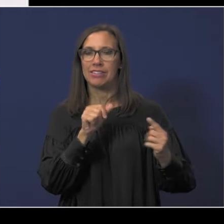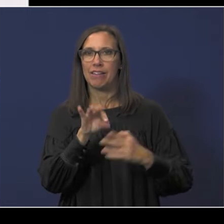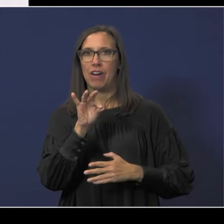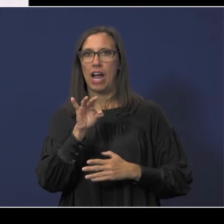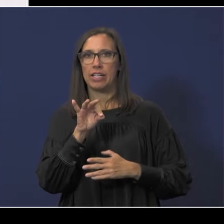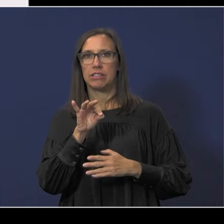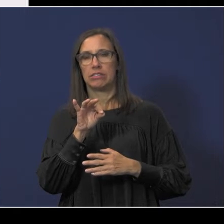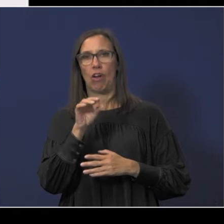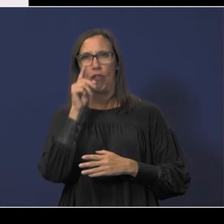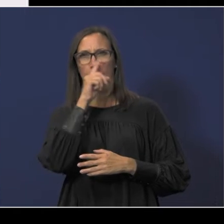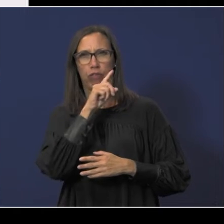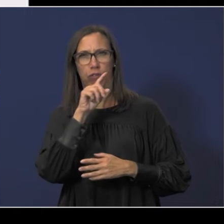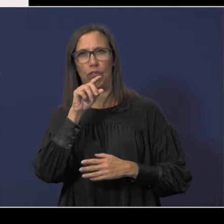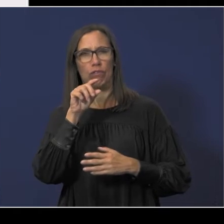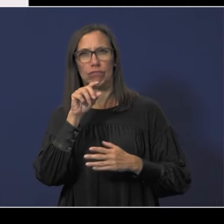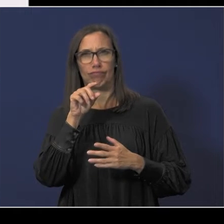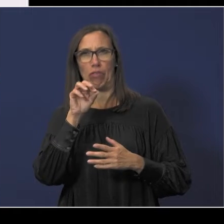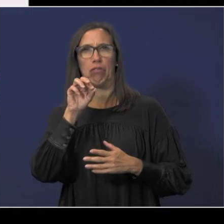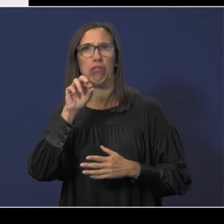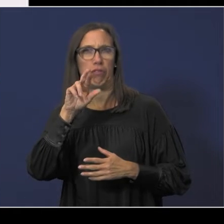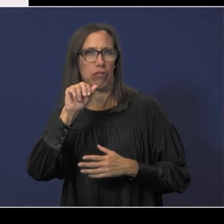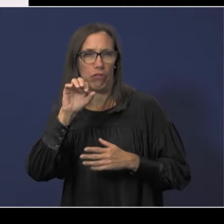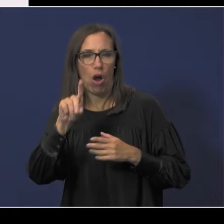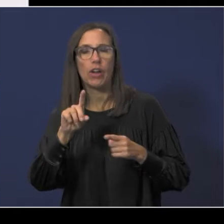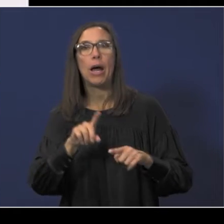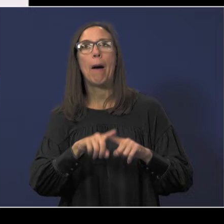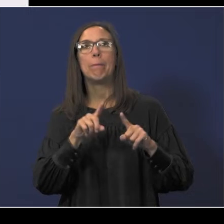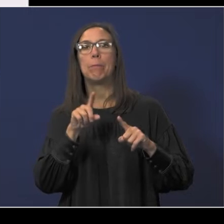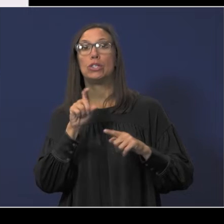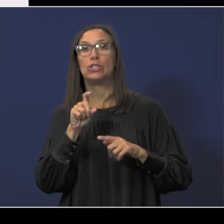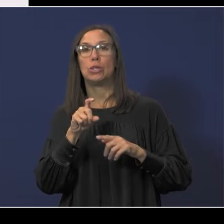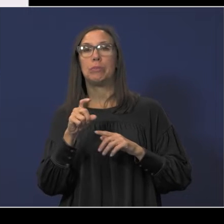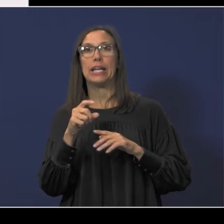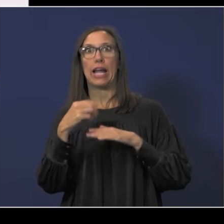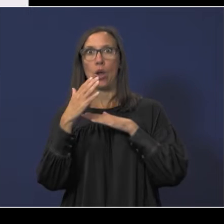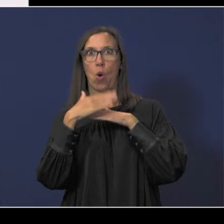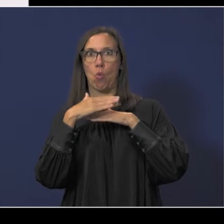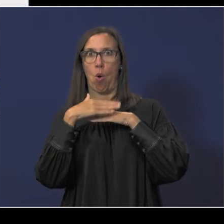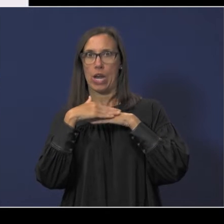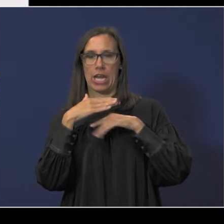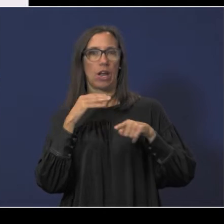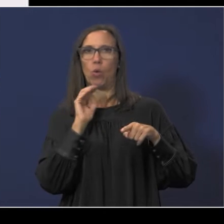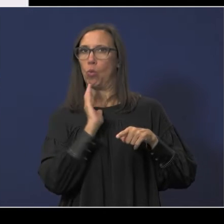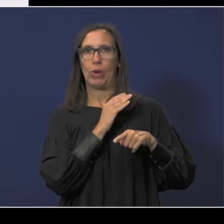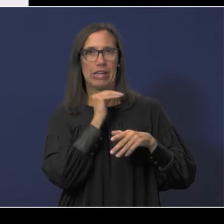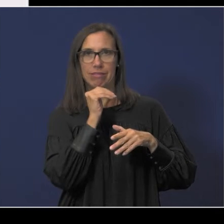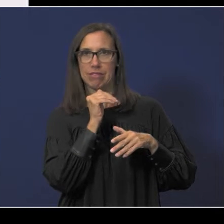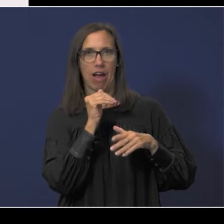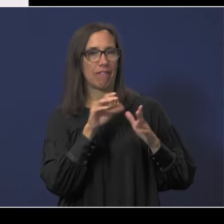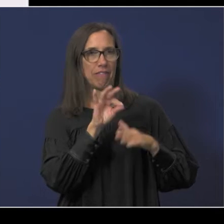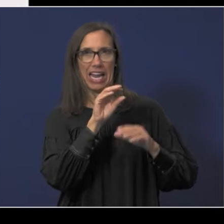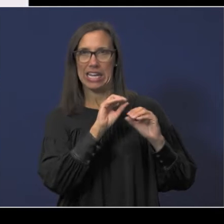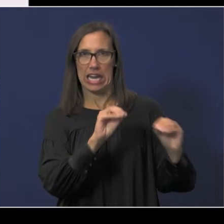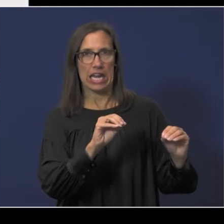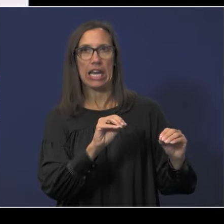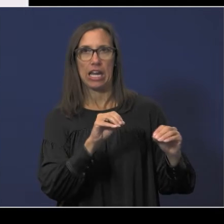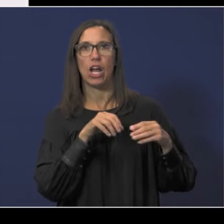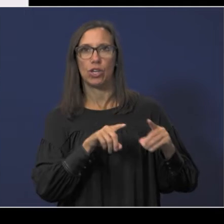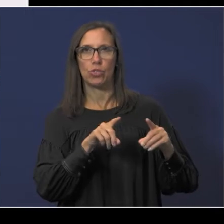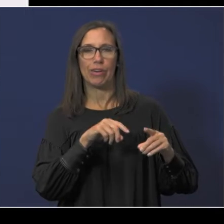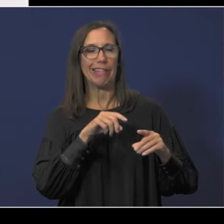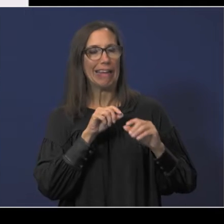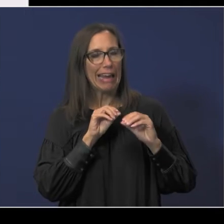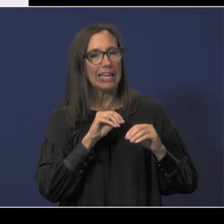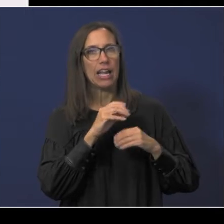but it is just to be aware cognizant of fraud and we did not identify any fraud during any of the